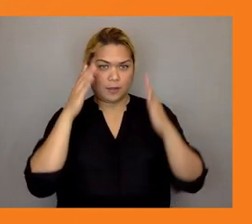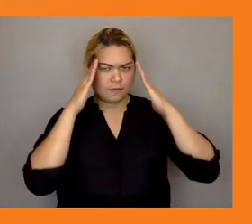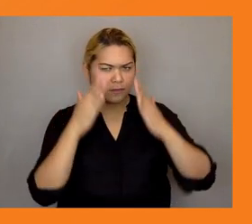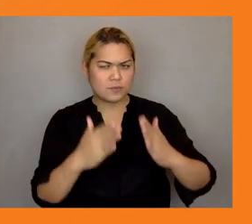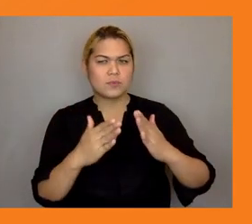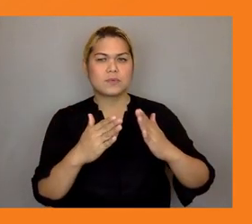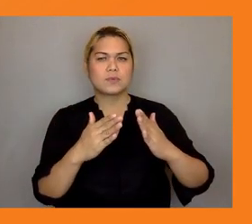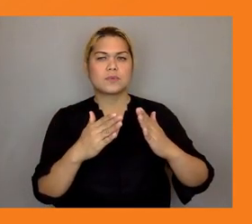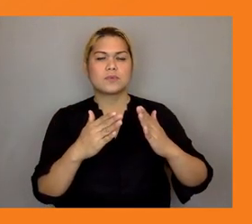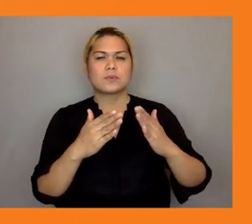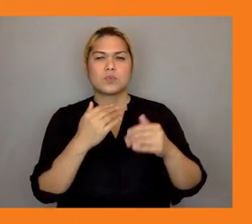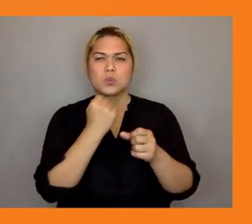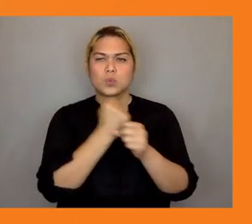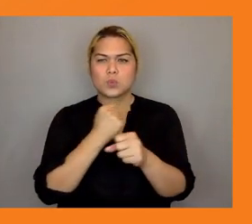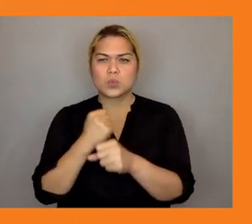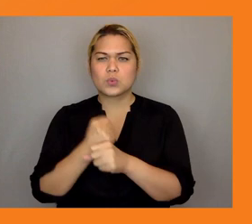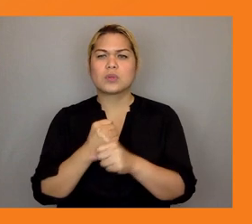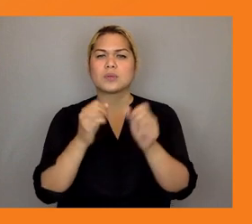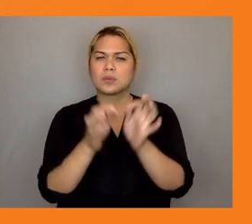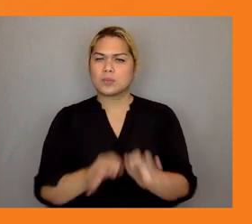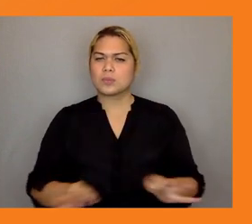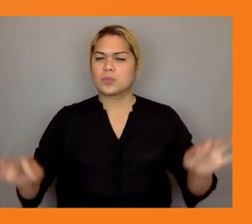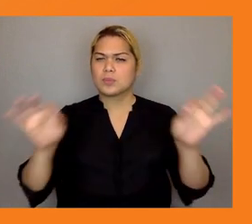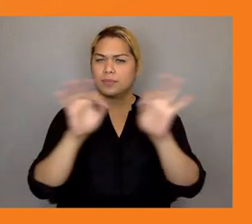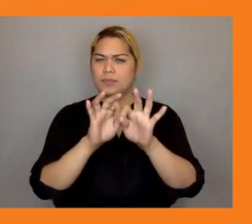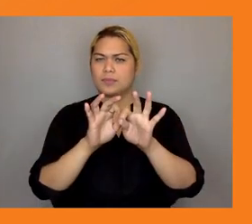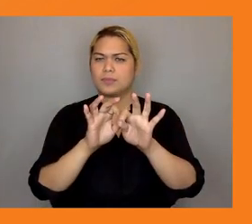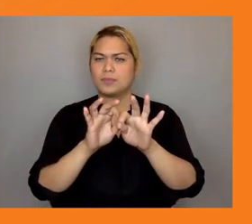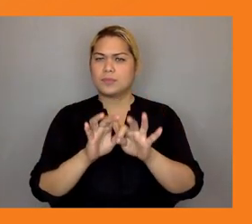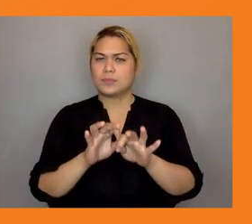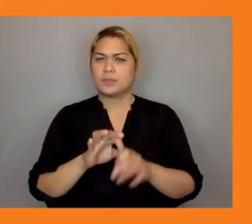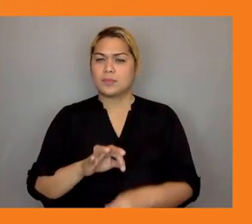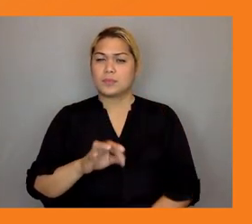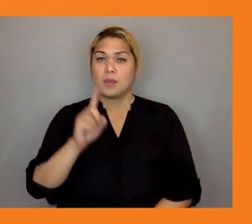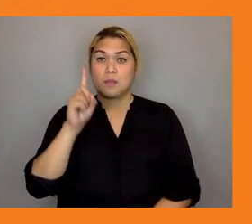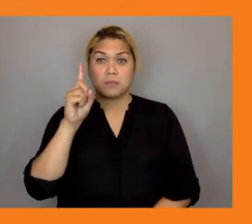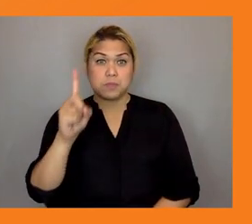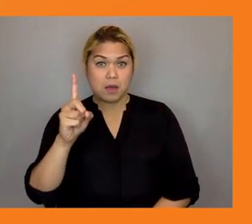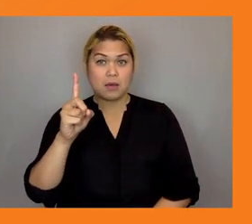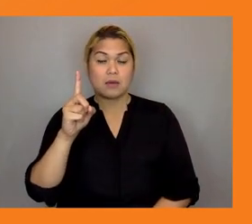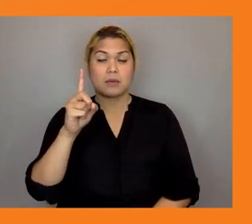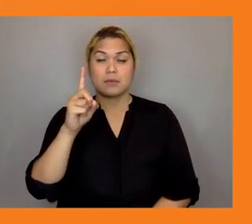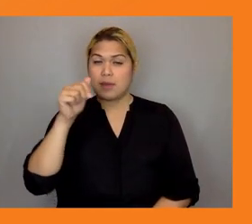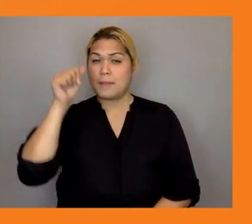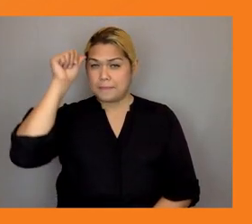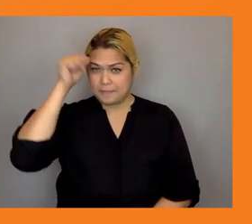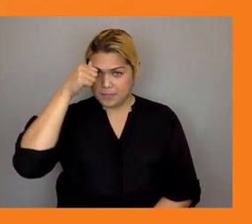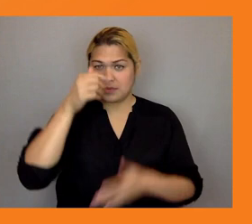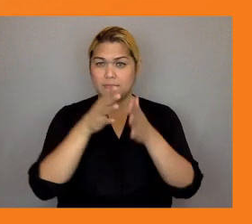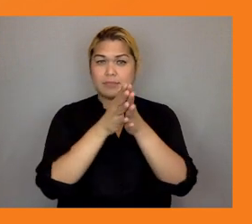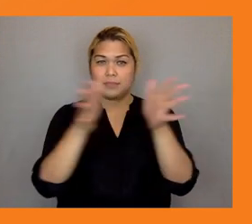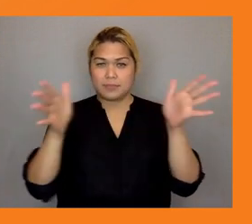part but the agenda has expanded and now also considers other types of social and economic impacts